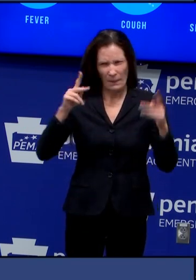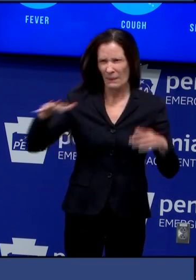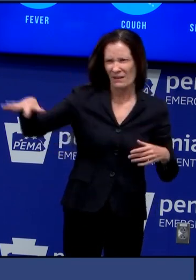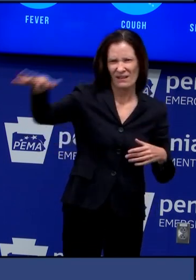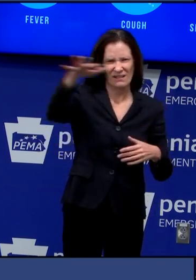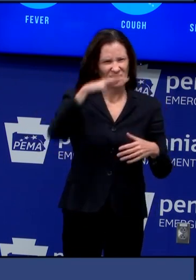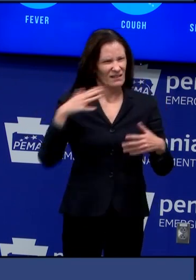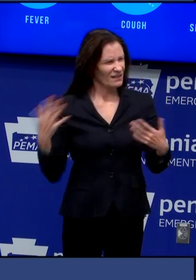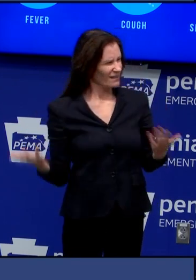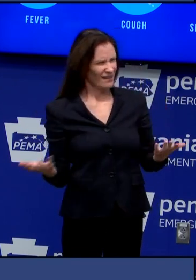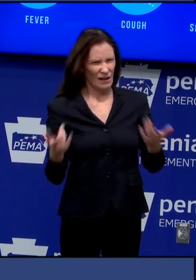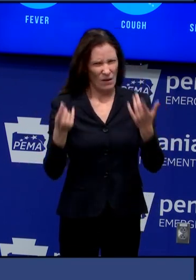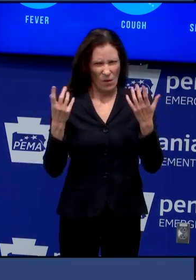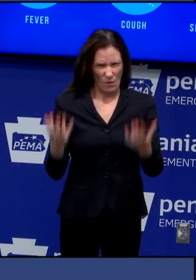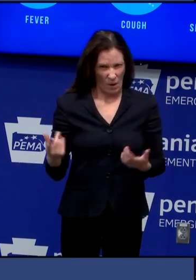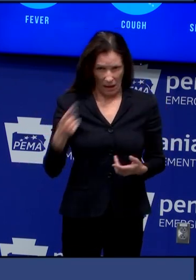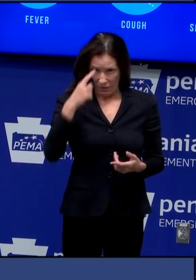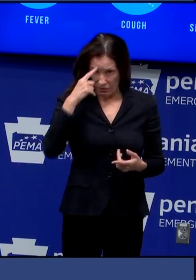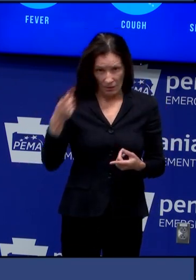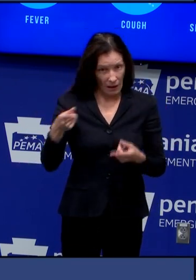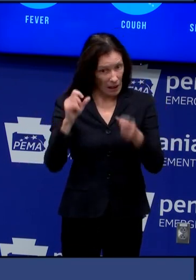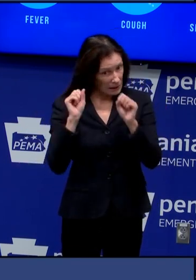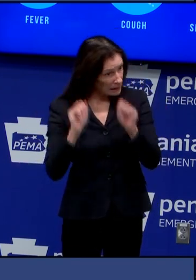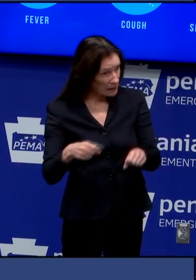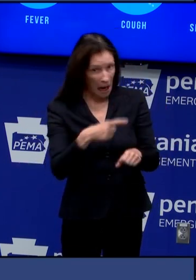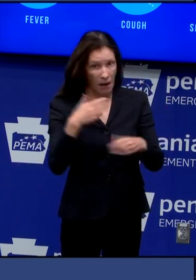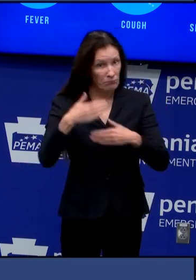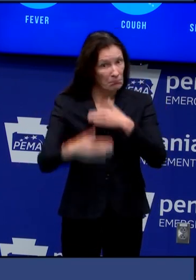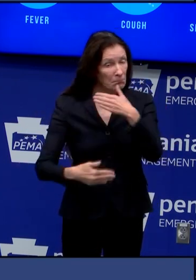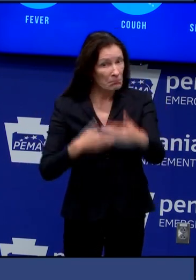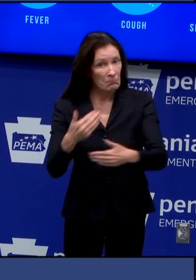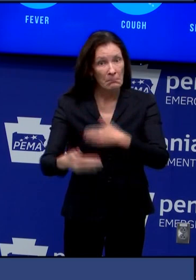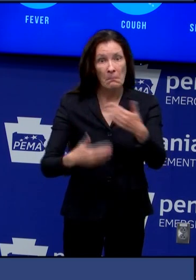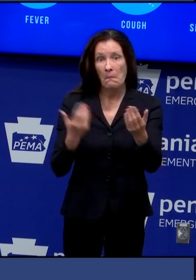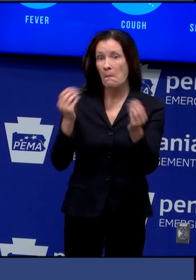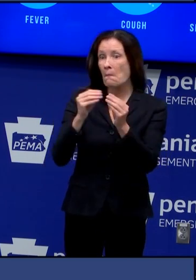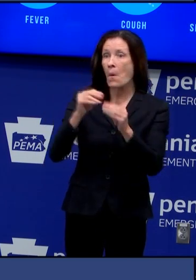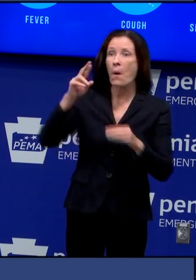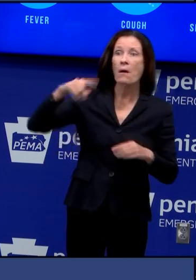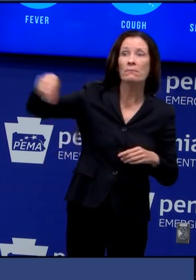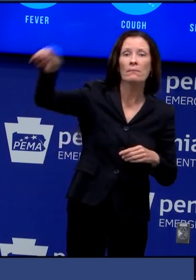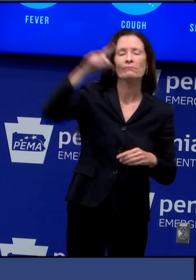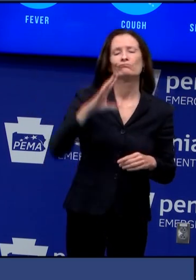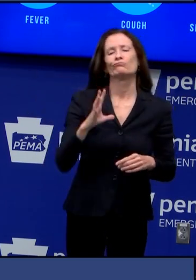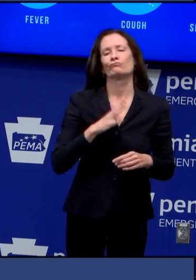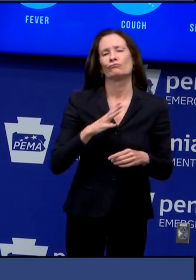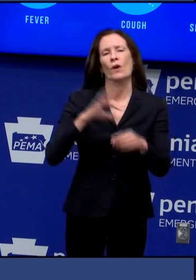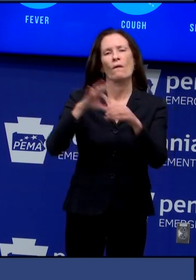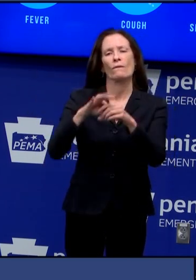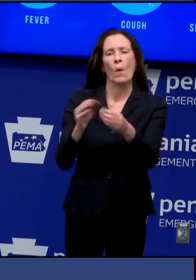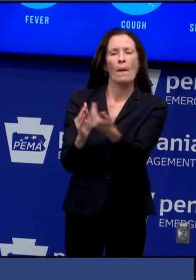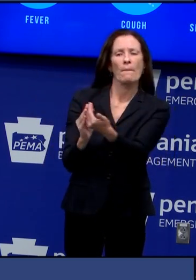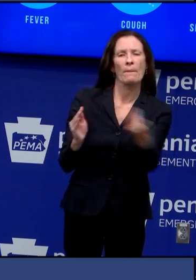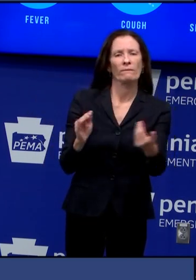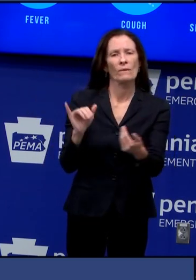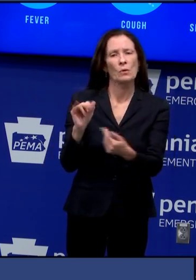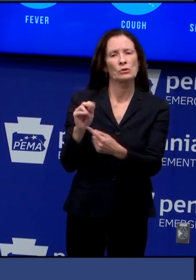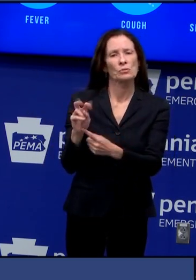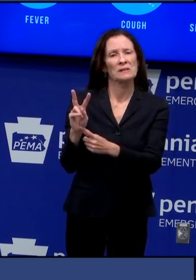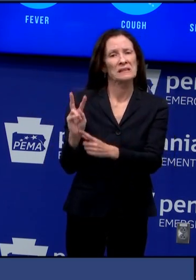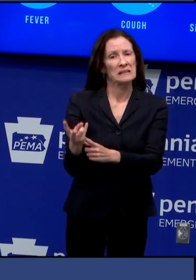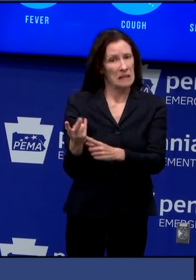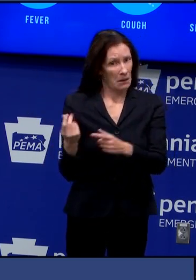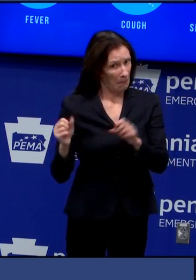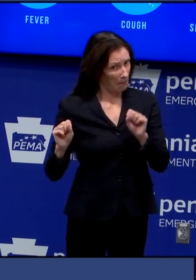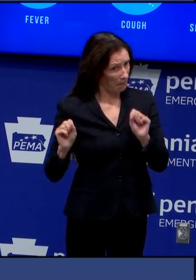administration otherwise facilitate either your executive order and or the department of state directive and earlier processing start time